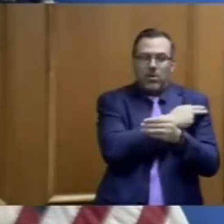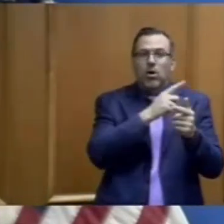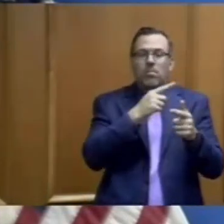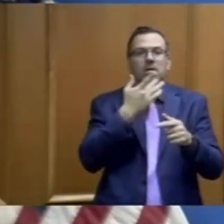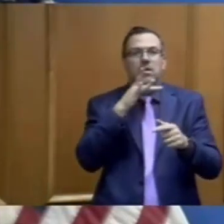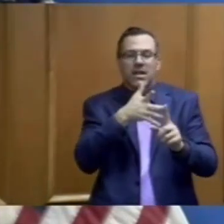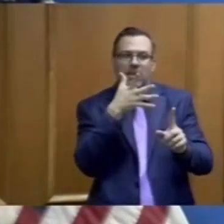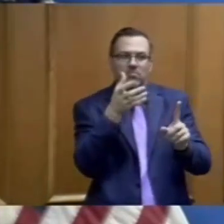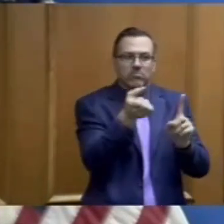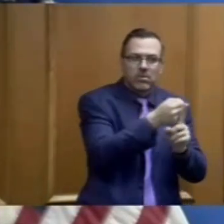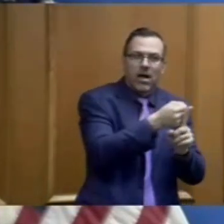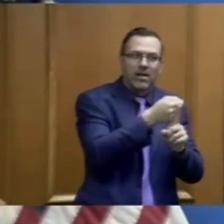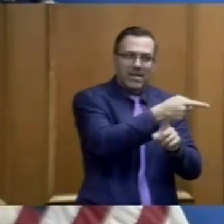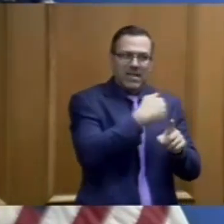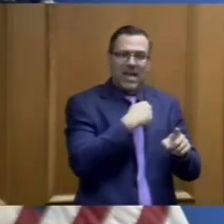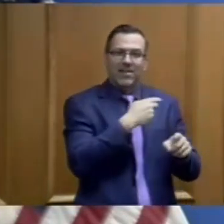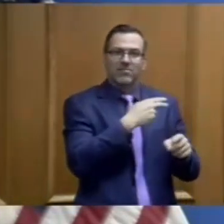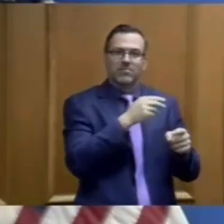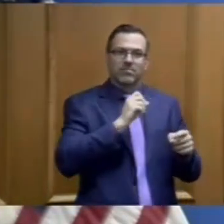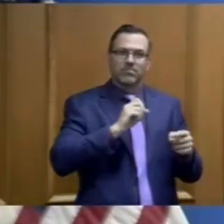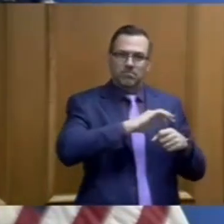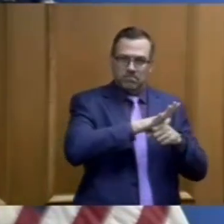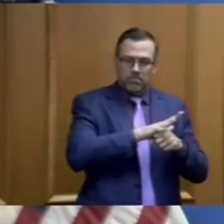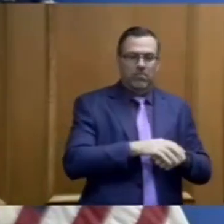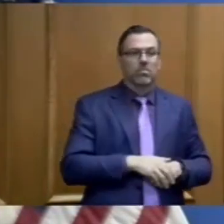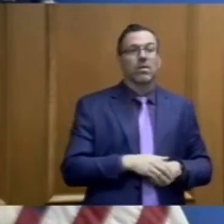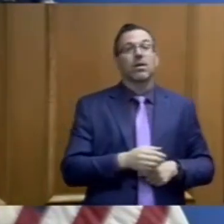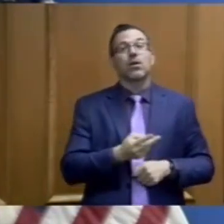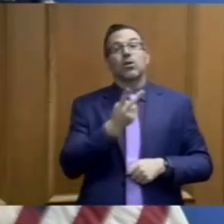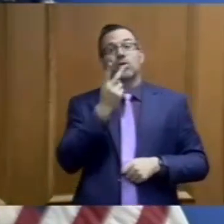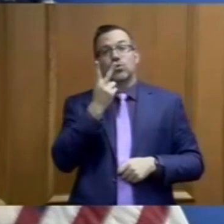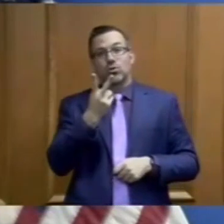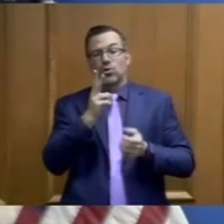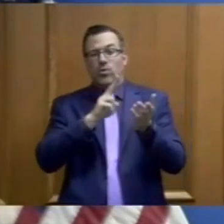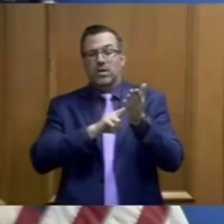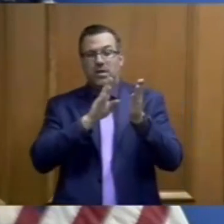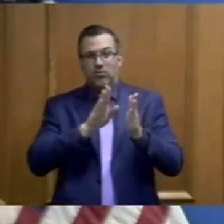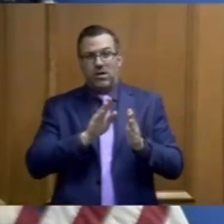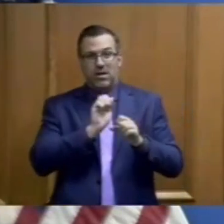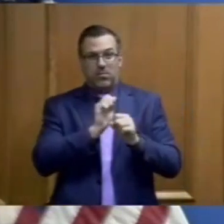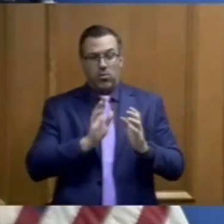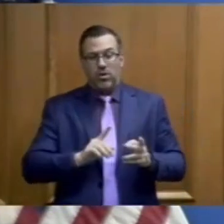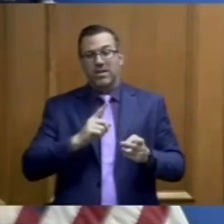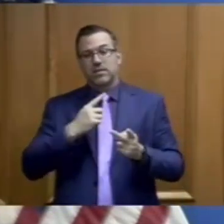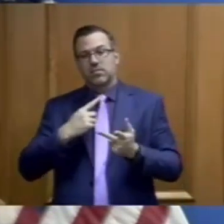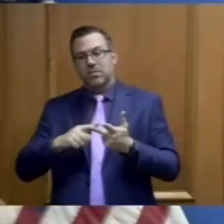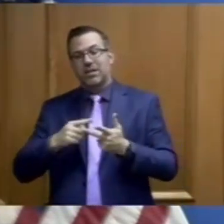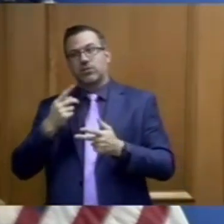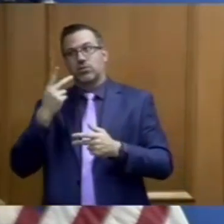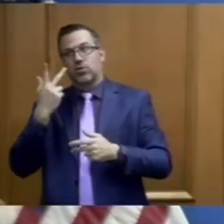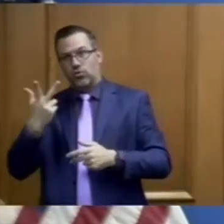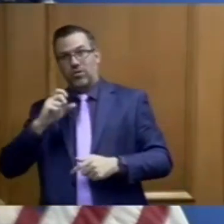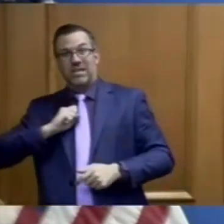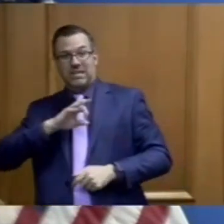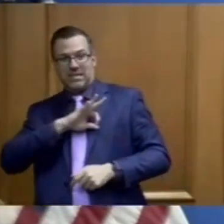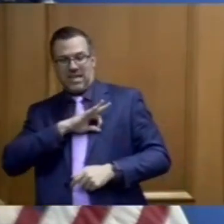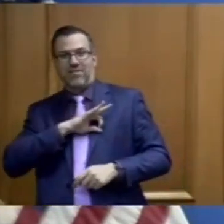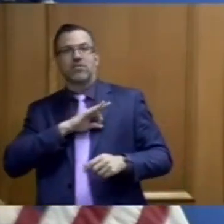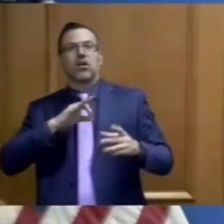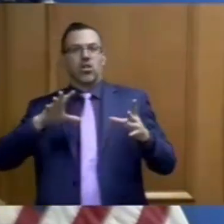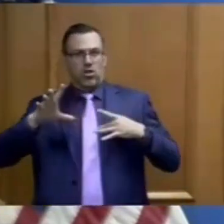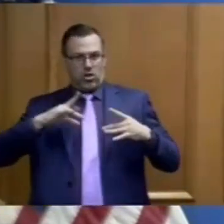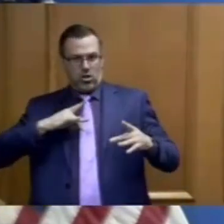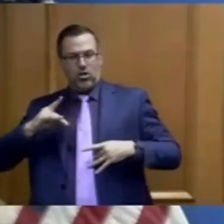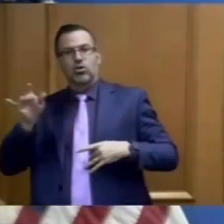we had two additional contract employees and three TDOC employees test positive, which prompted our